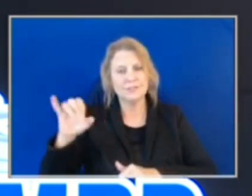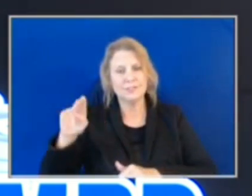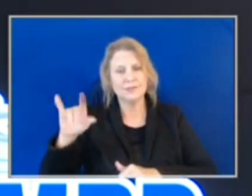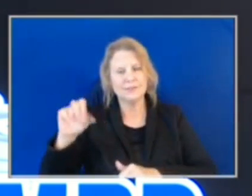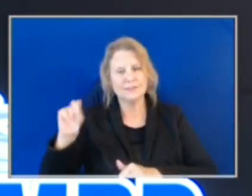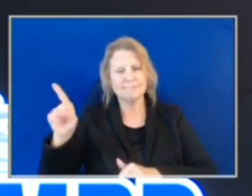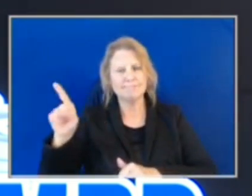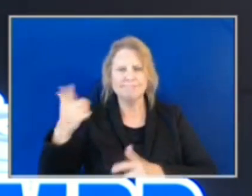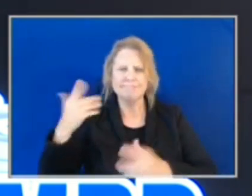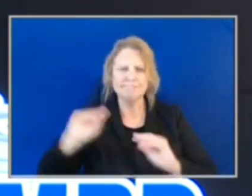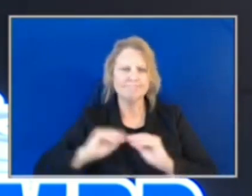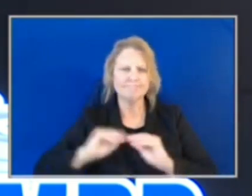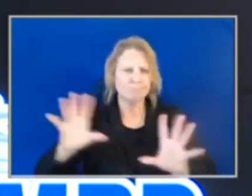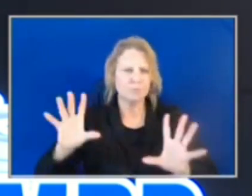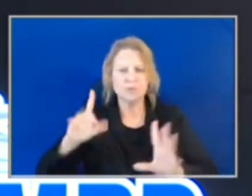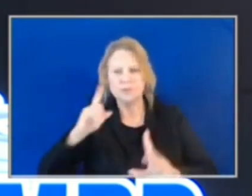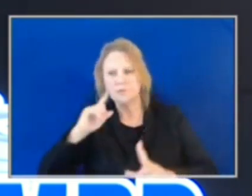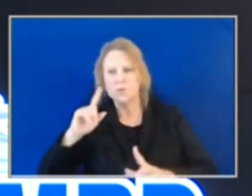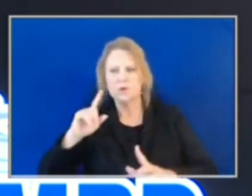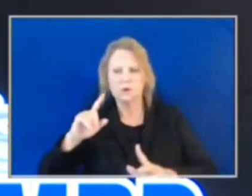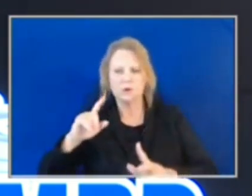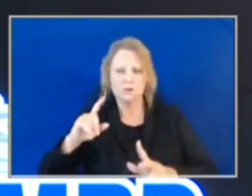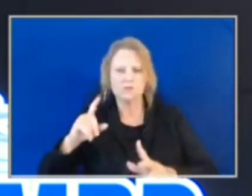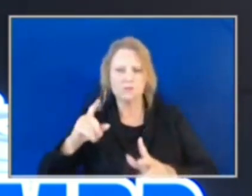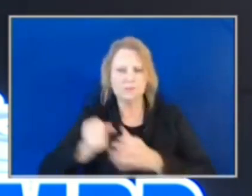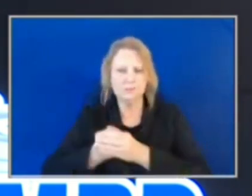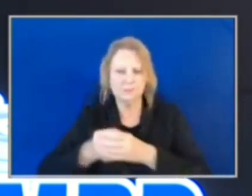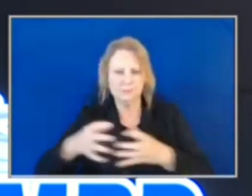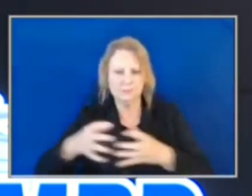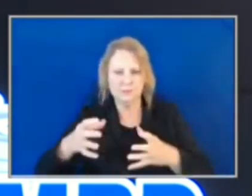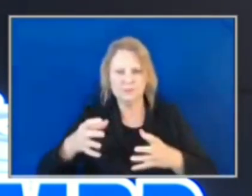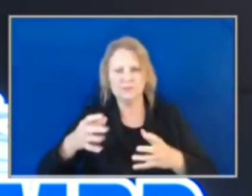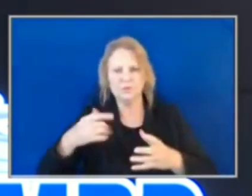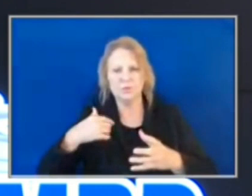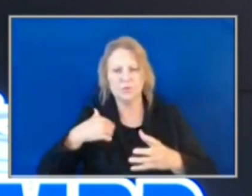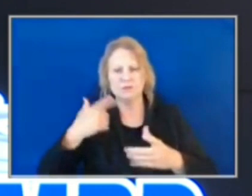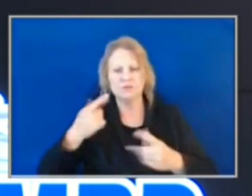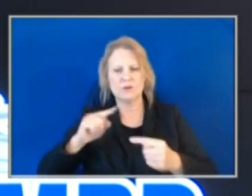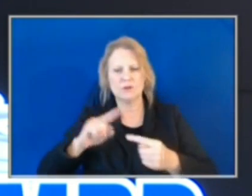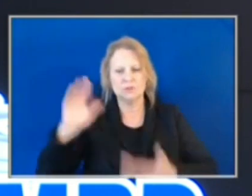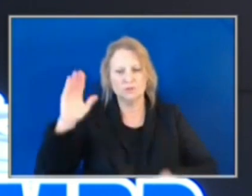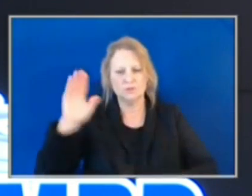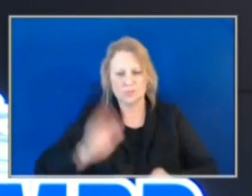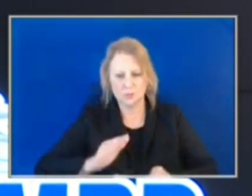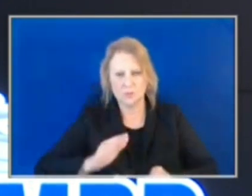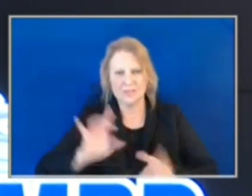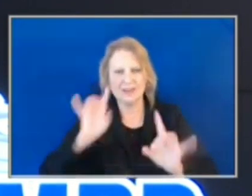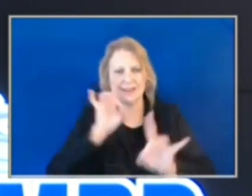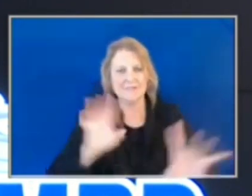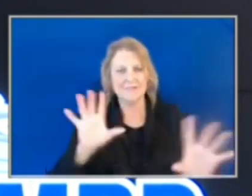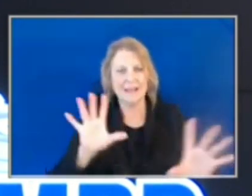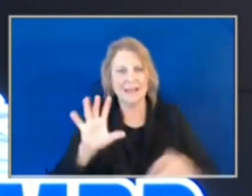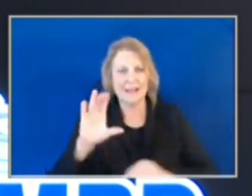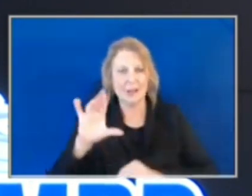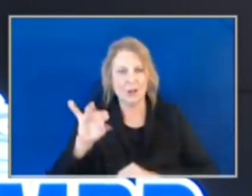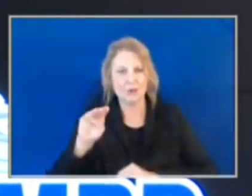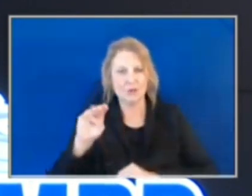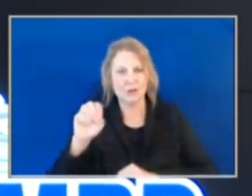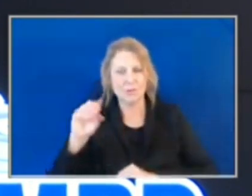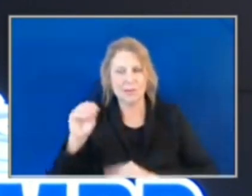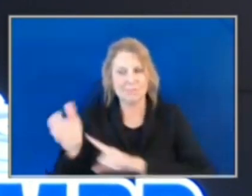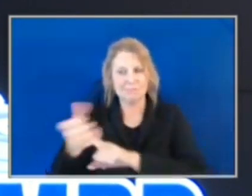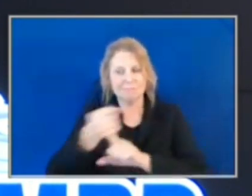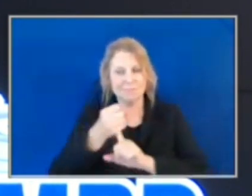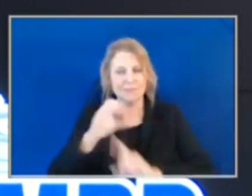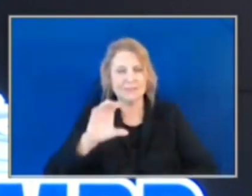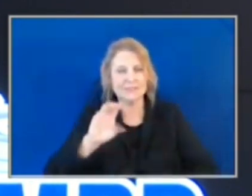for CMPD and the top priorities. Among those are reducing violent crime and recruitment. The CMPD recruiting division